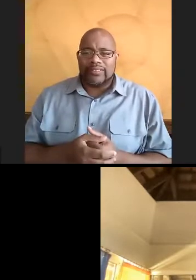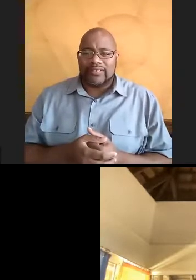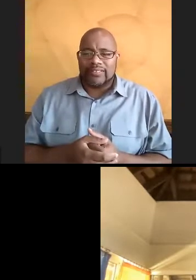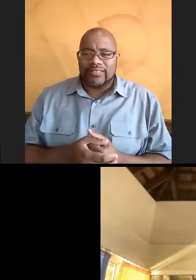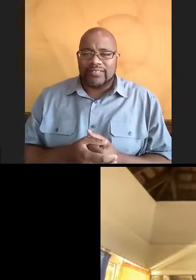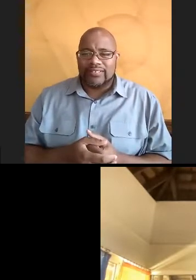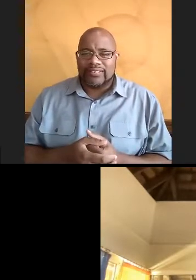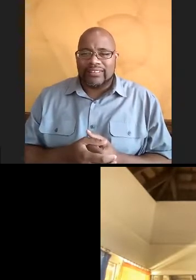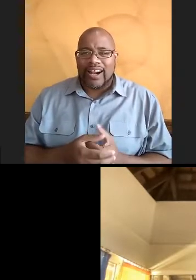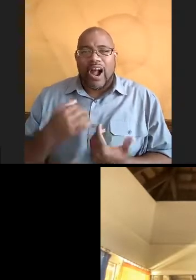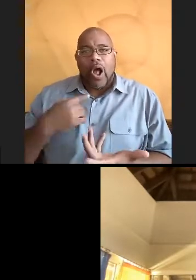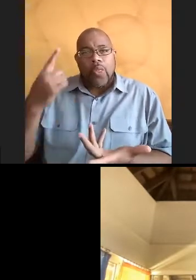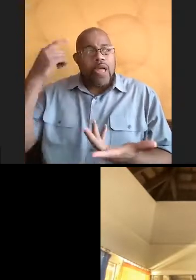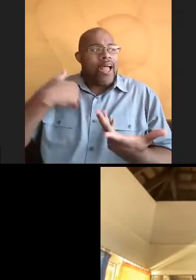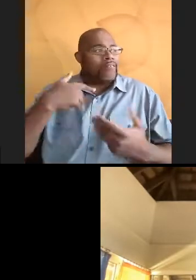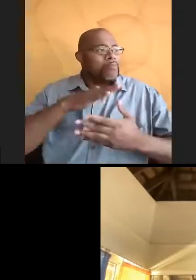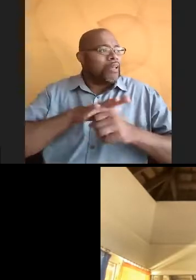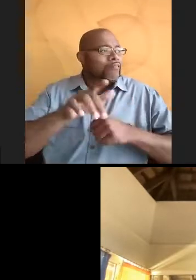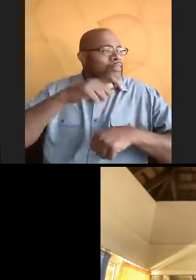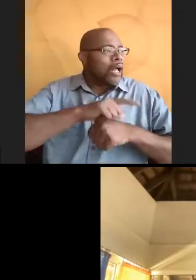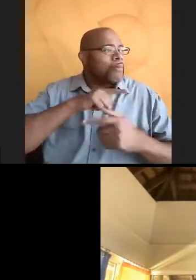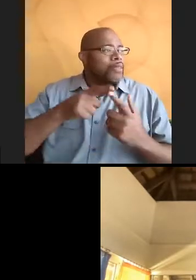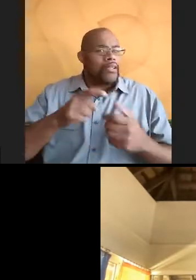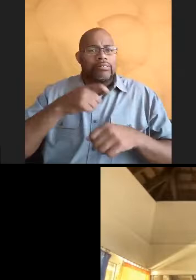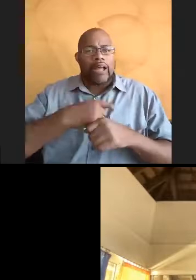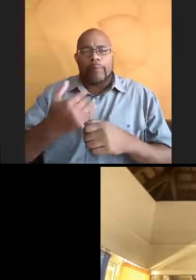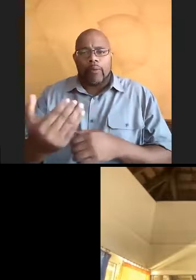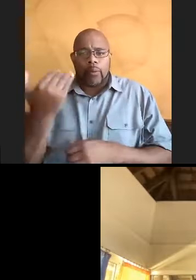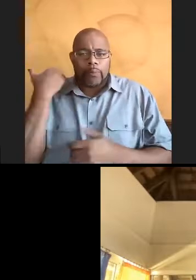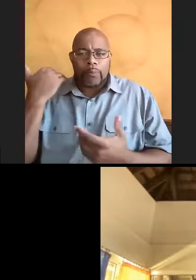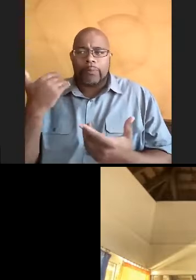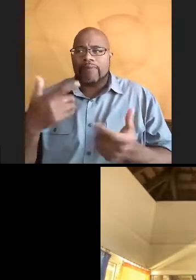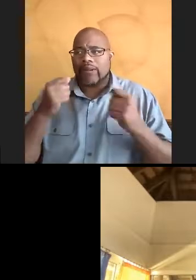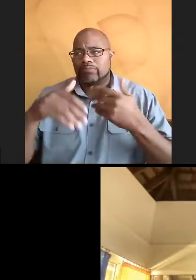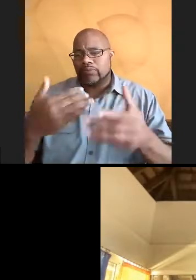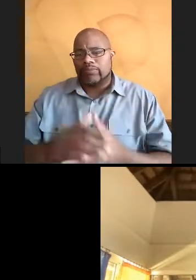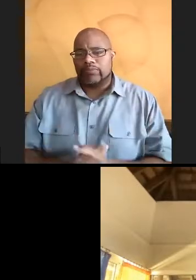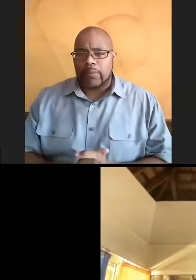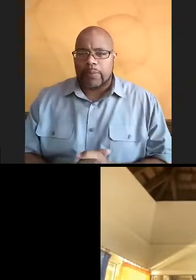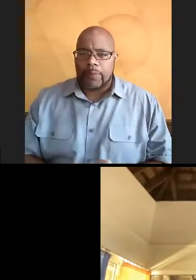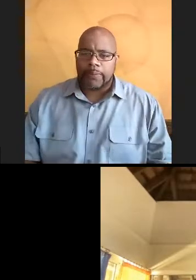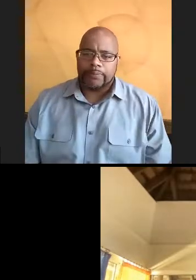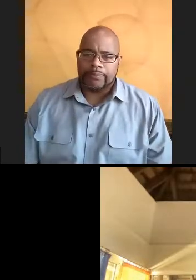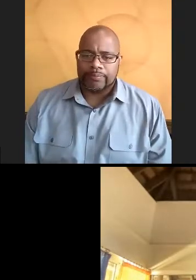and I thought I had so much time, but then like it moves quick. moves quick.